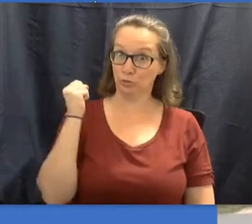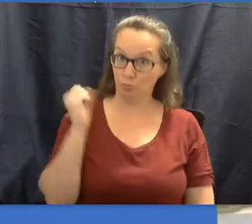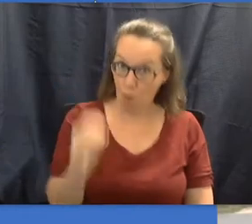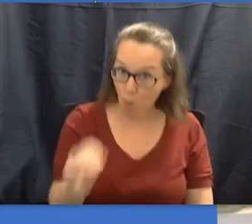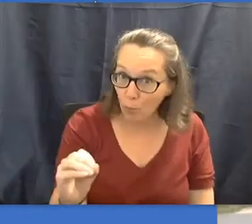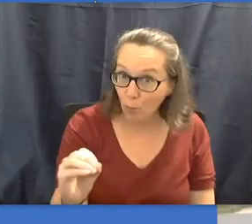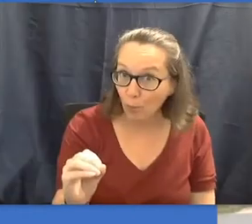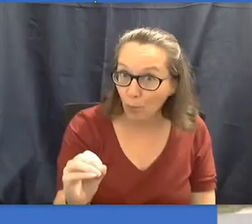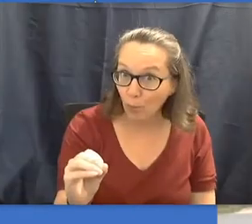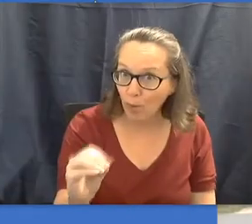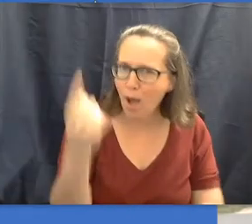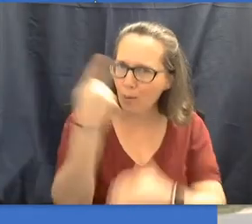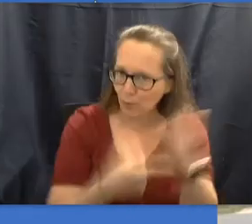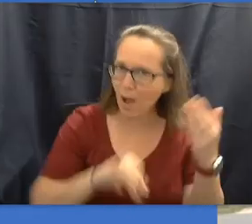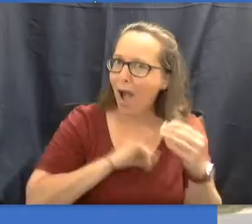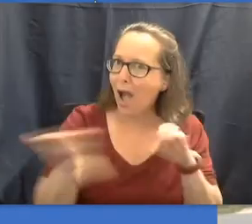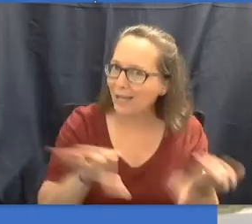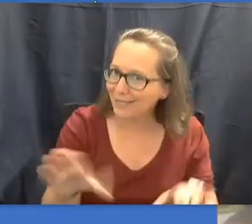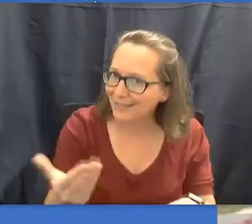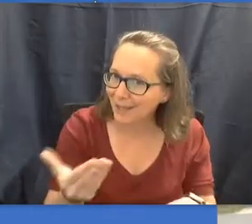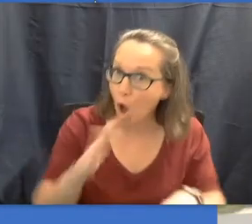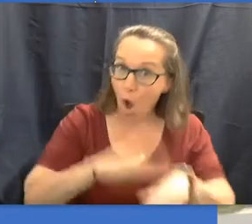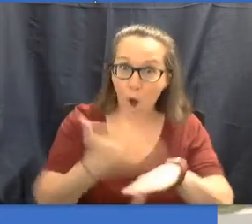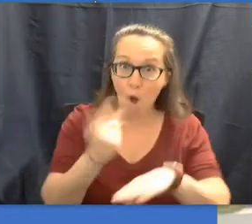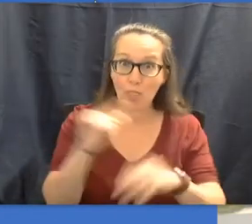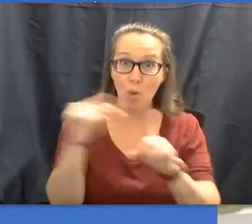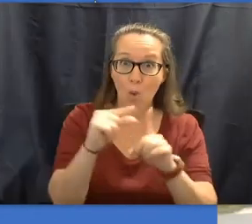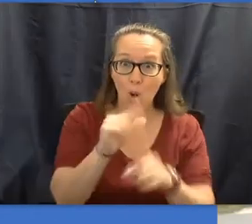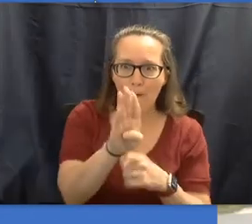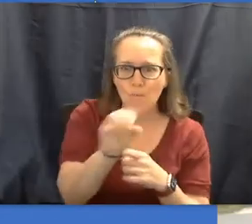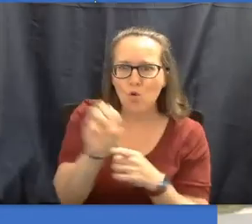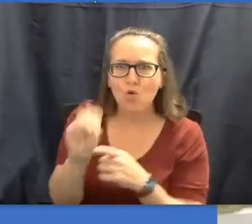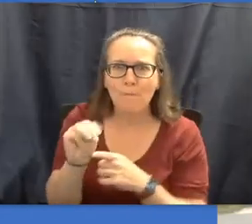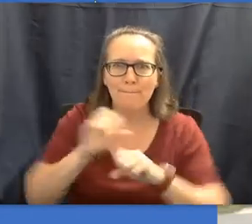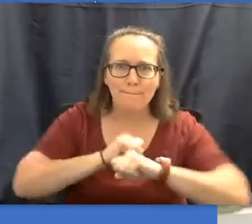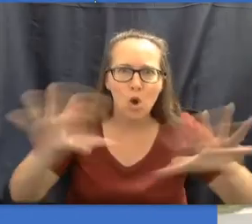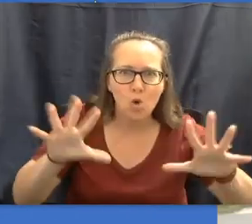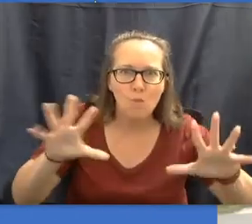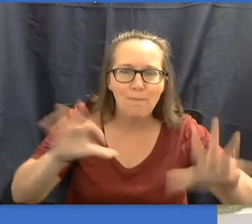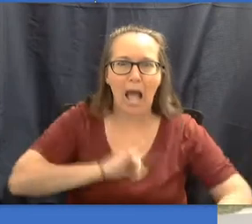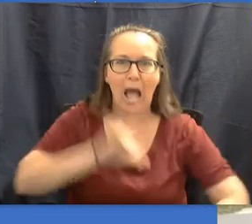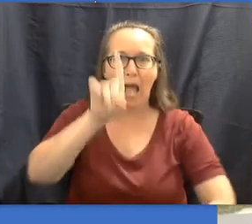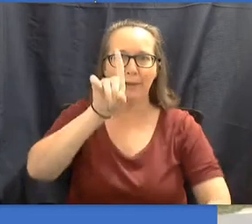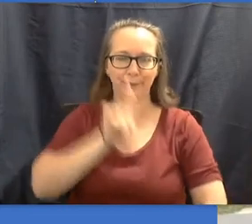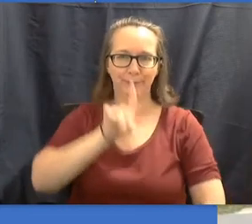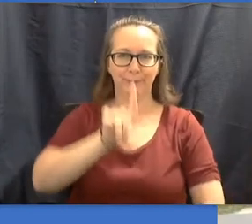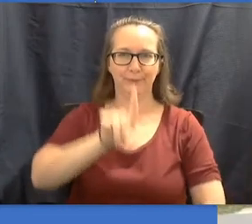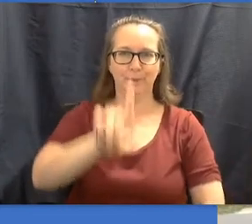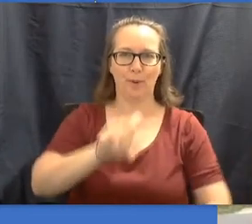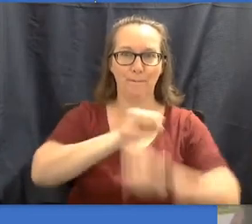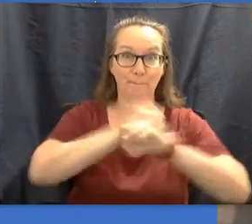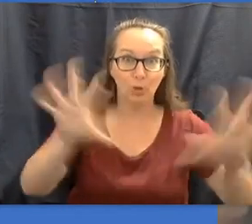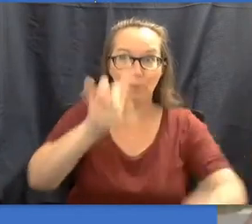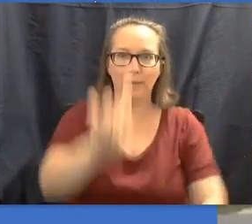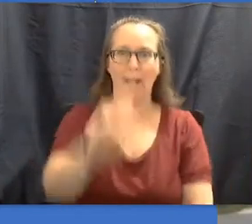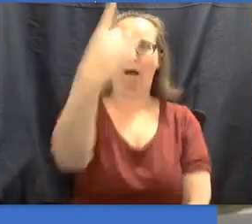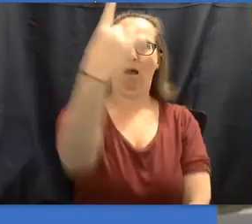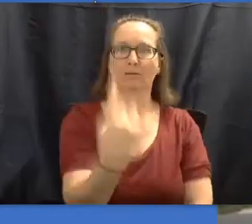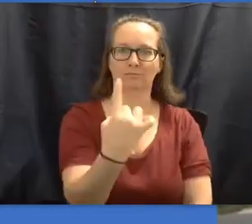So, what I did on the word boom, I turned and jumped the other way. I'm gonna do it for you three times this time.